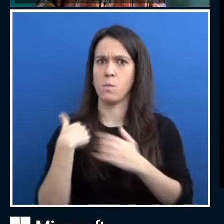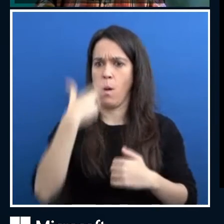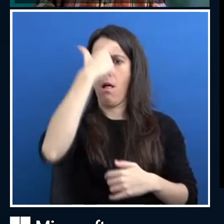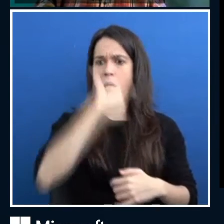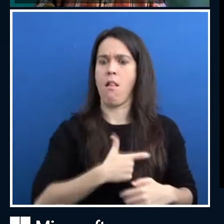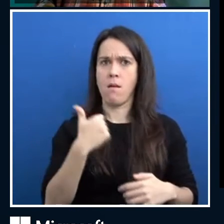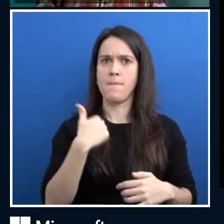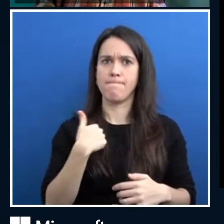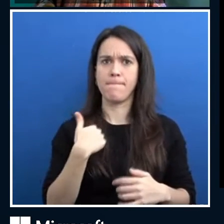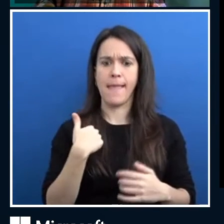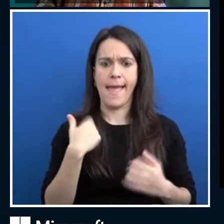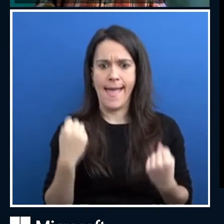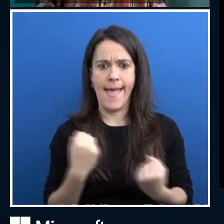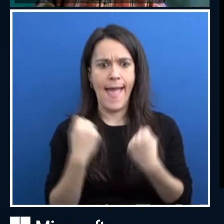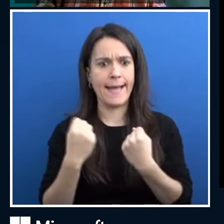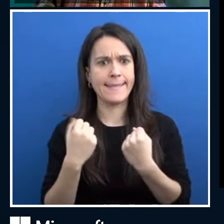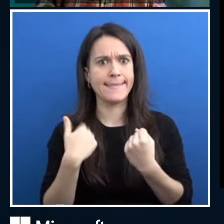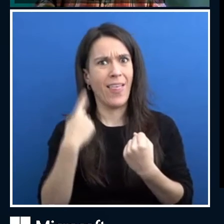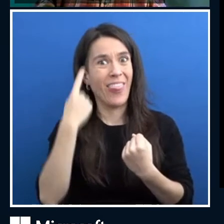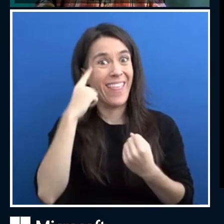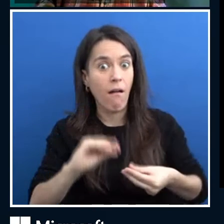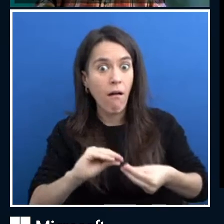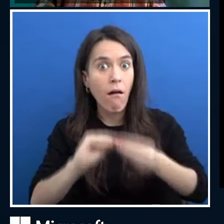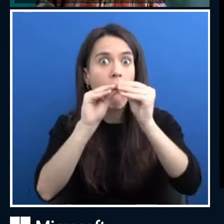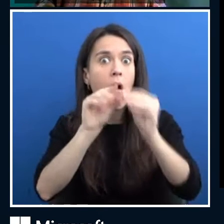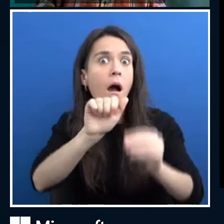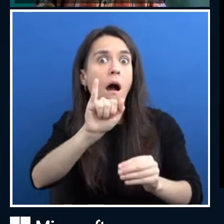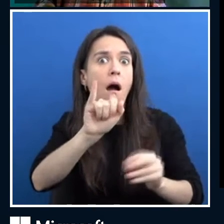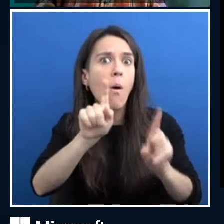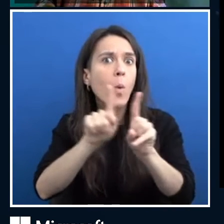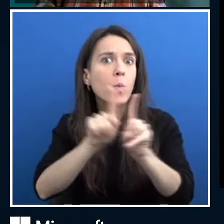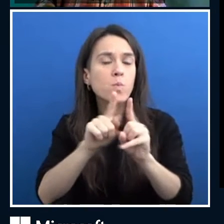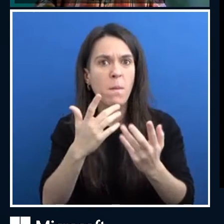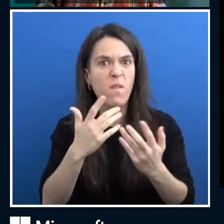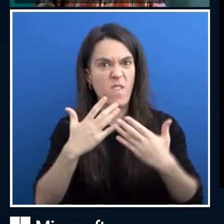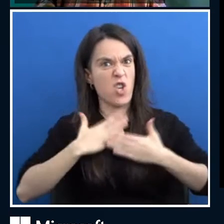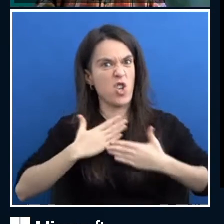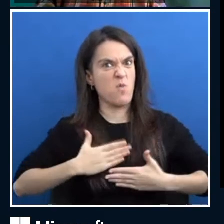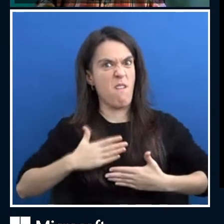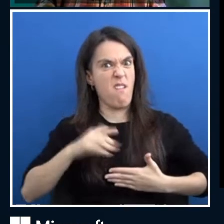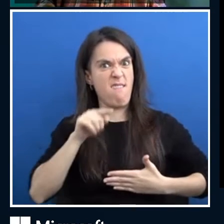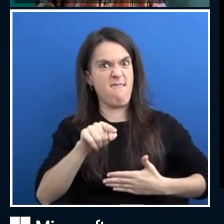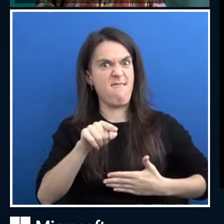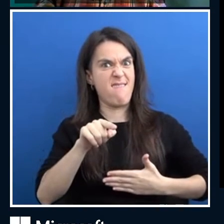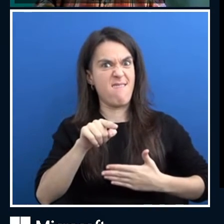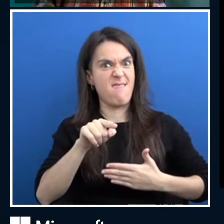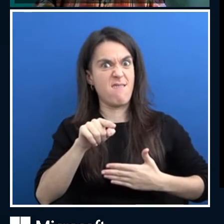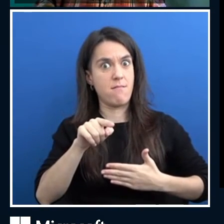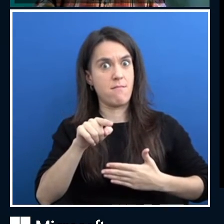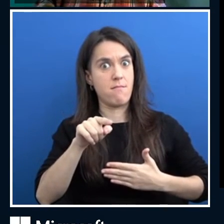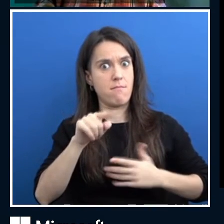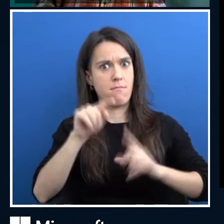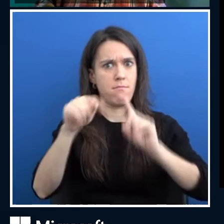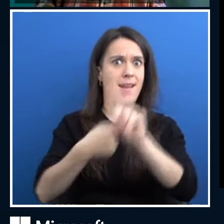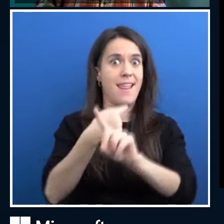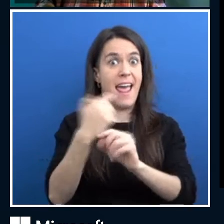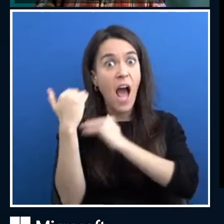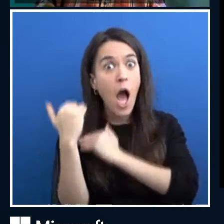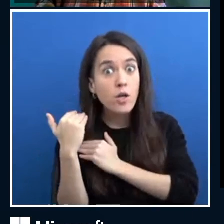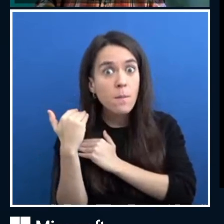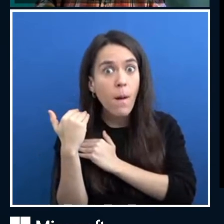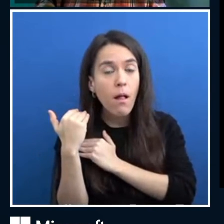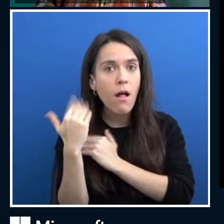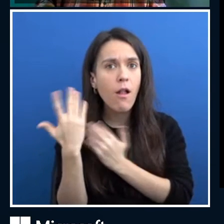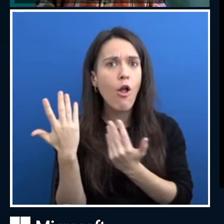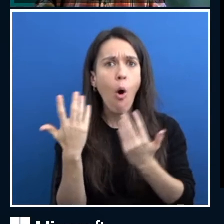questions when we're doing AI projects, like, is there a human that's ultimately accountable? Is there, um, a mechanism for